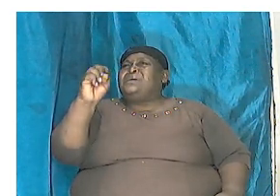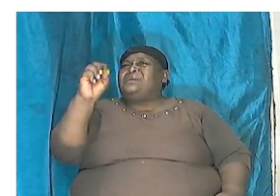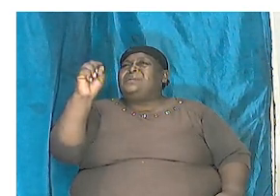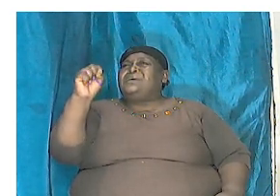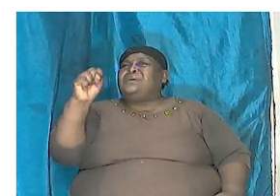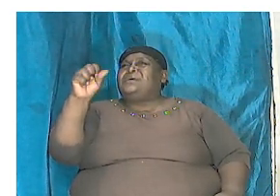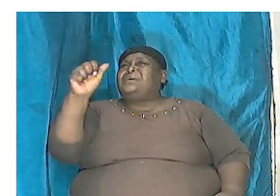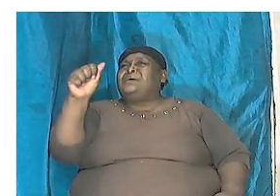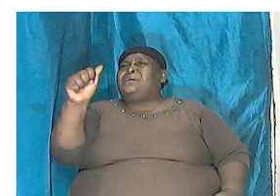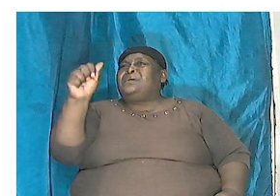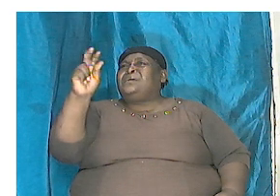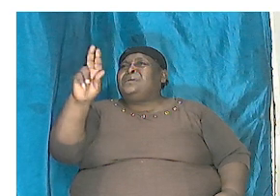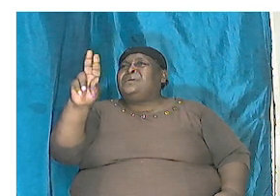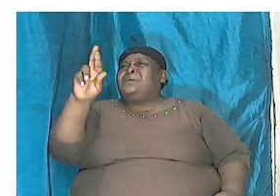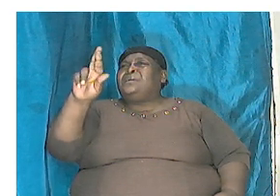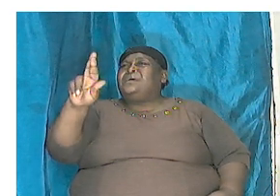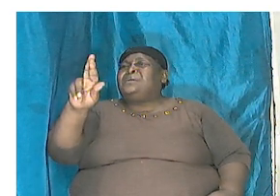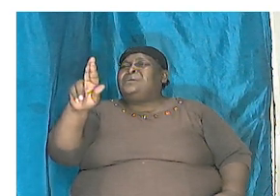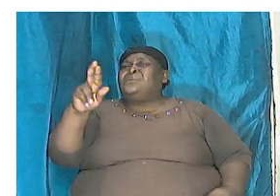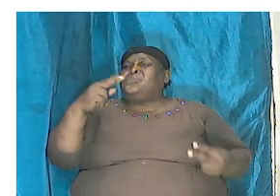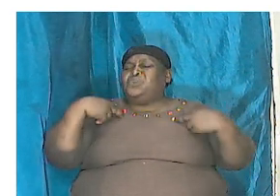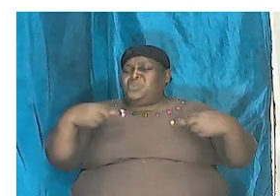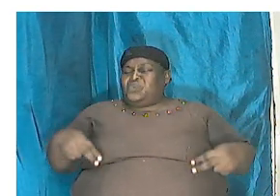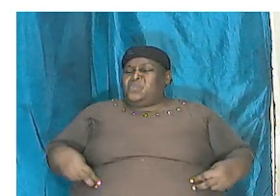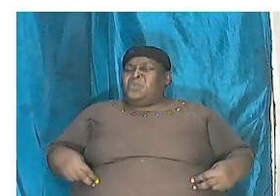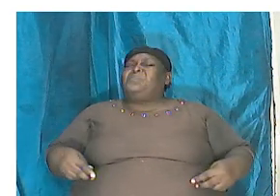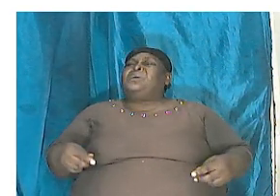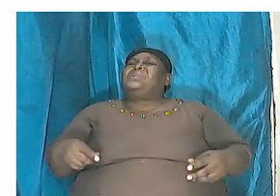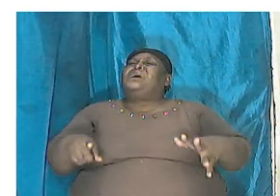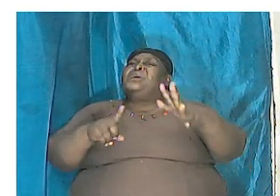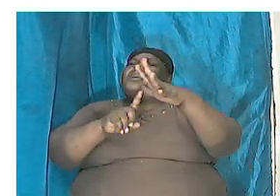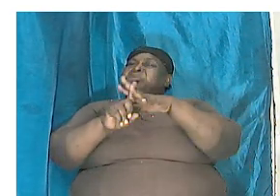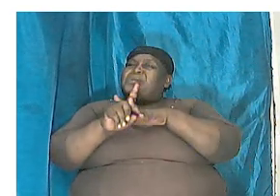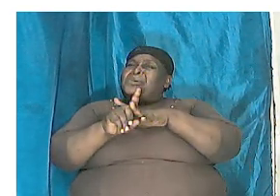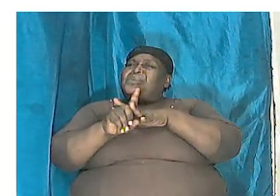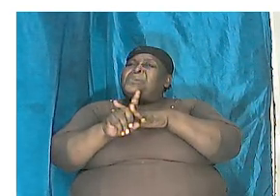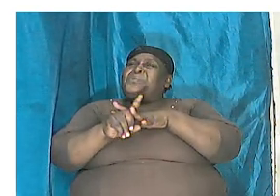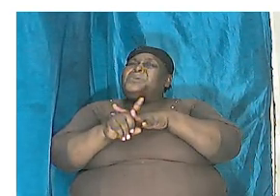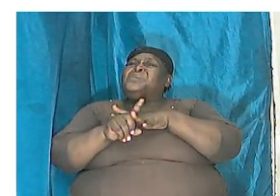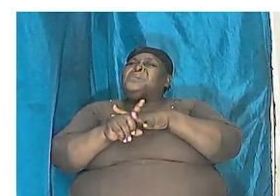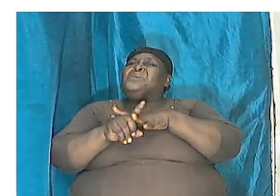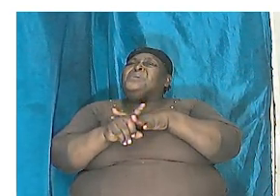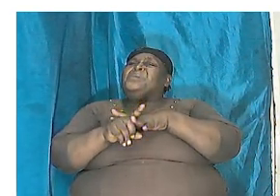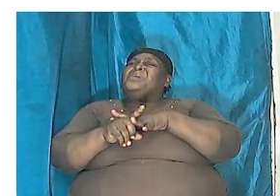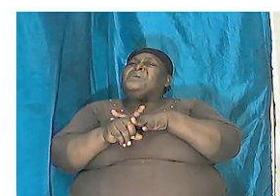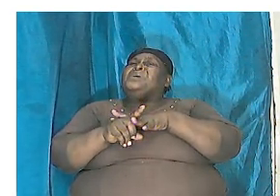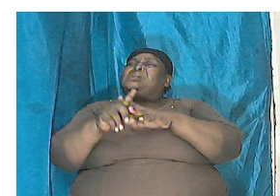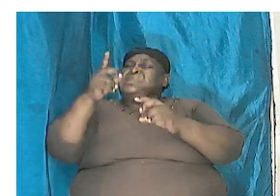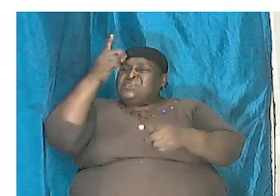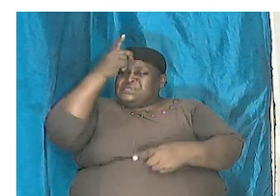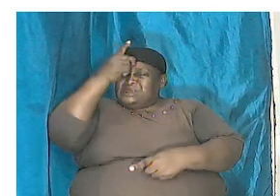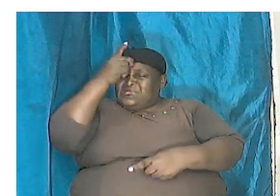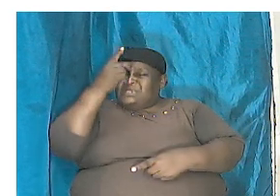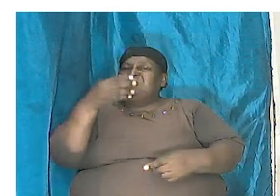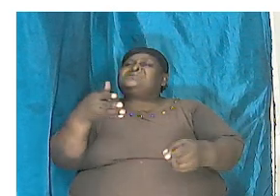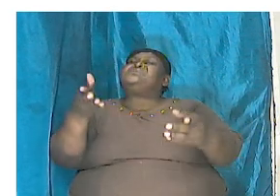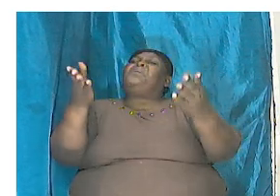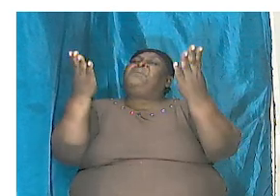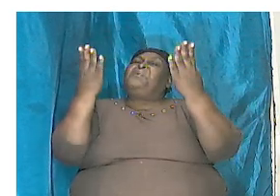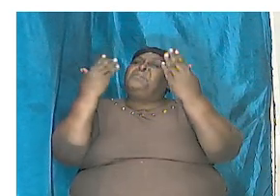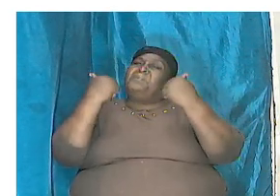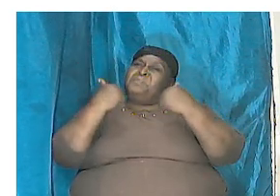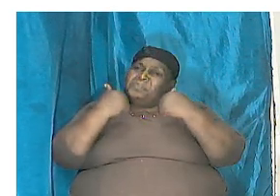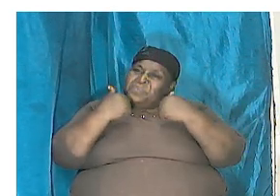humankind came the dinosaur died you know disease came whatever it was